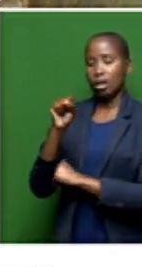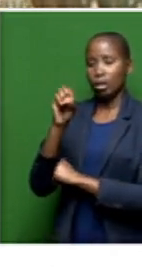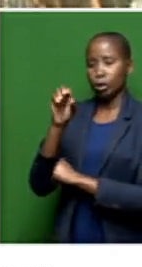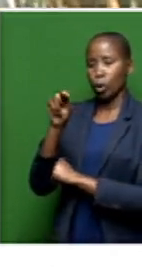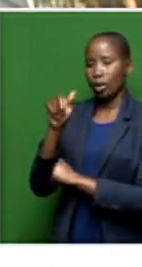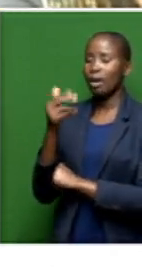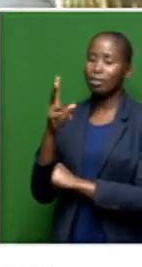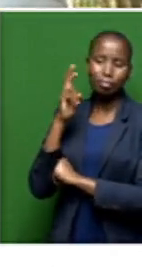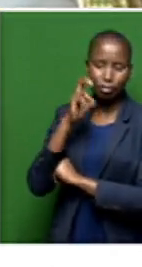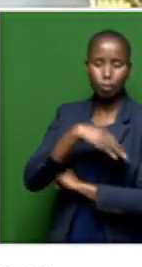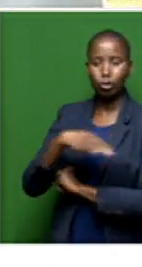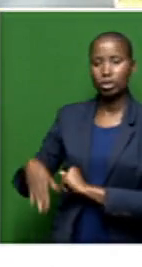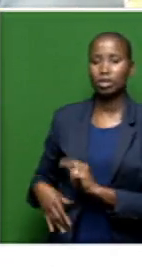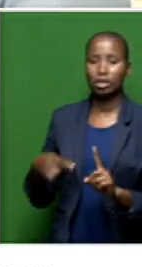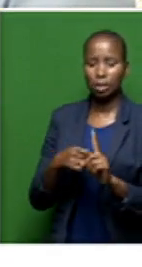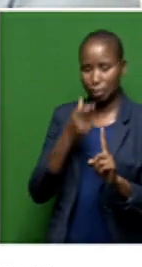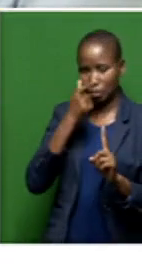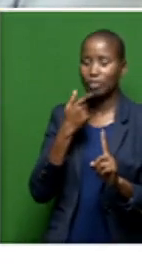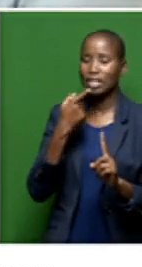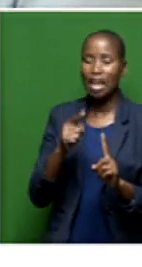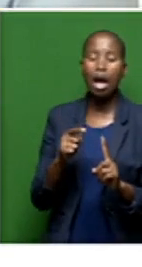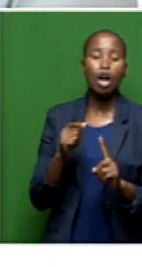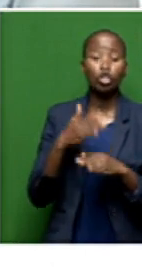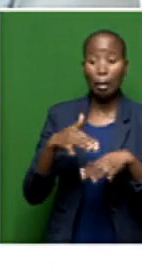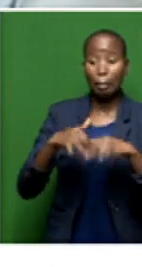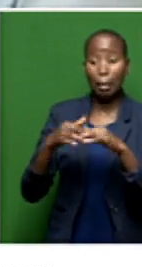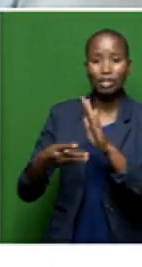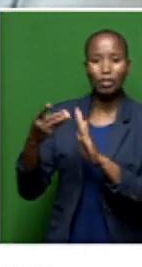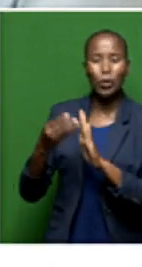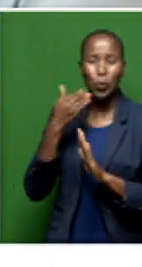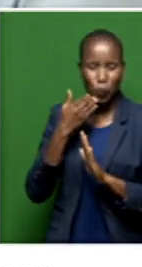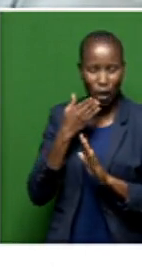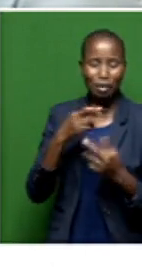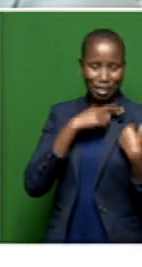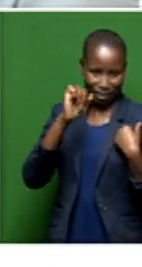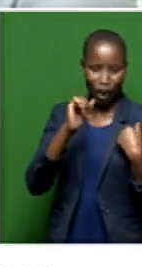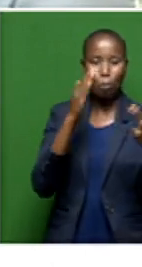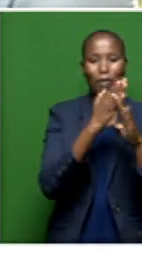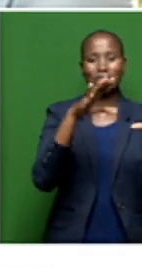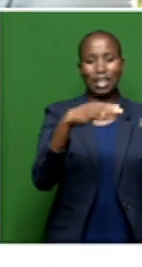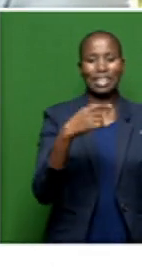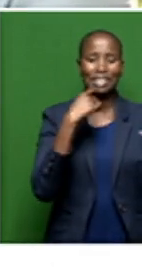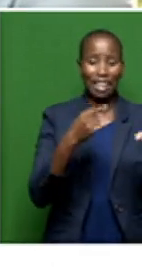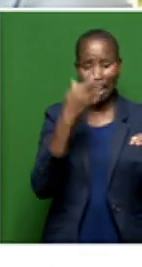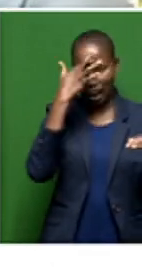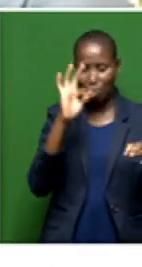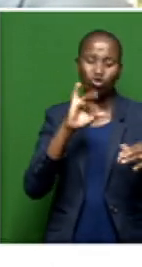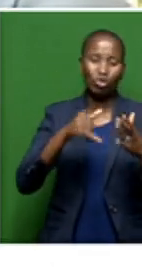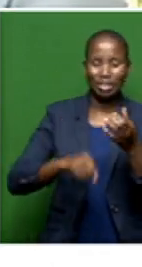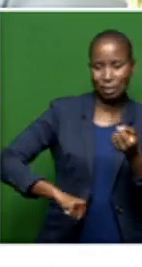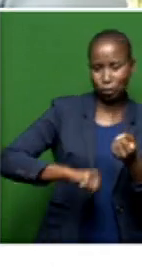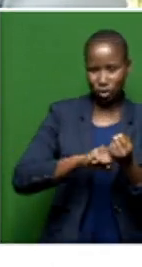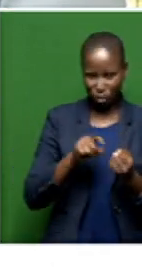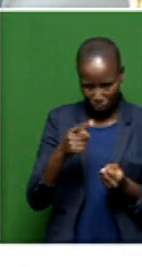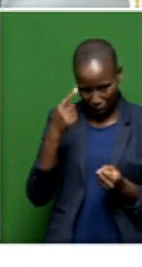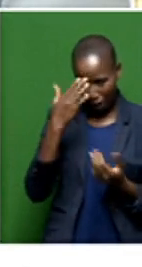that is the responsibility of private sectors. Government is just there to make sure that that is able to be done swiftly. What is it